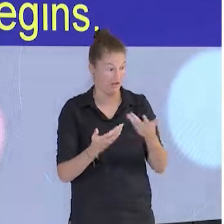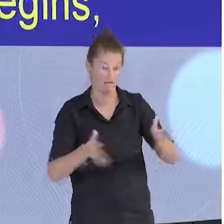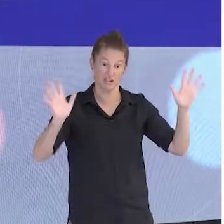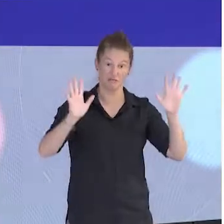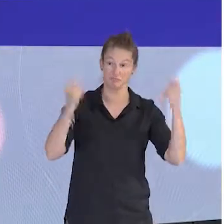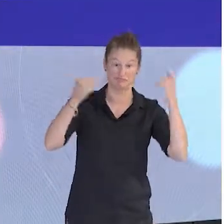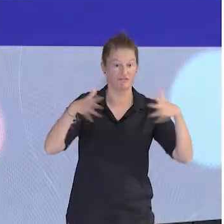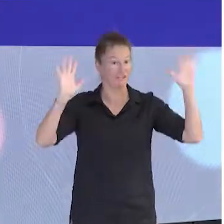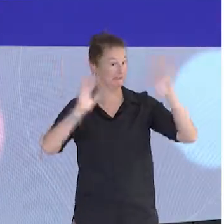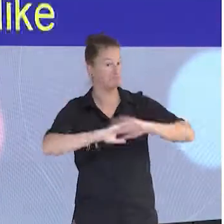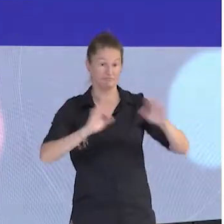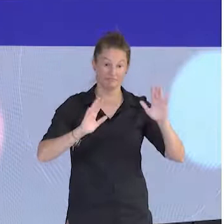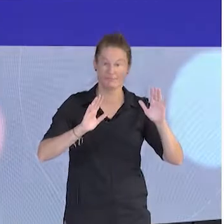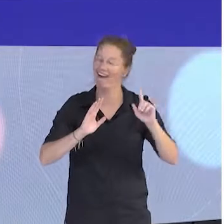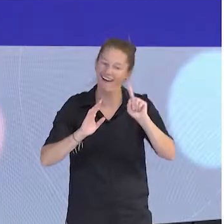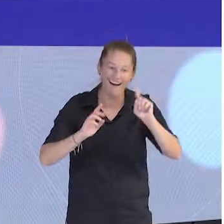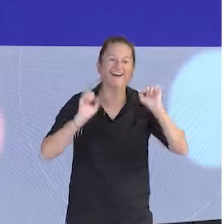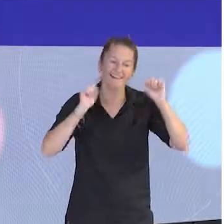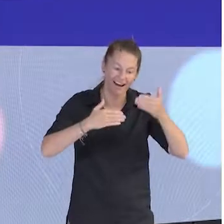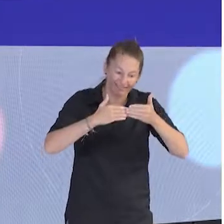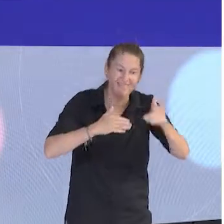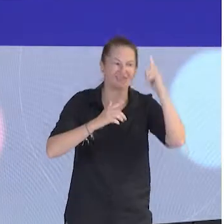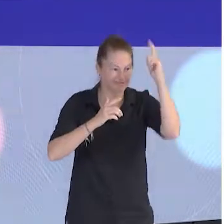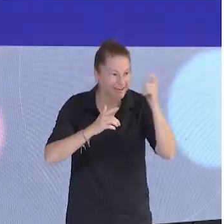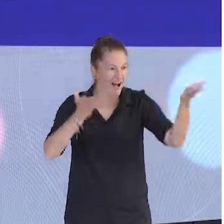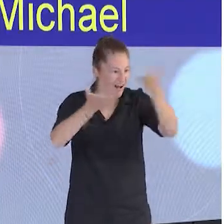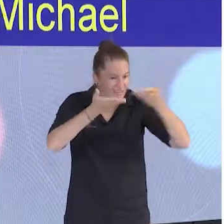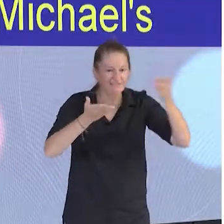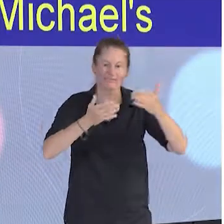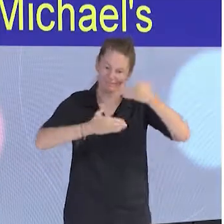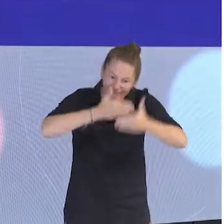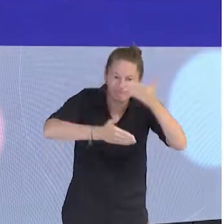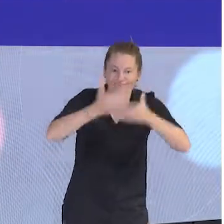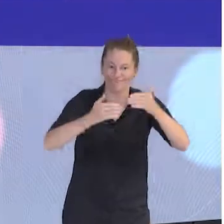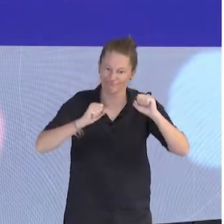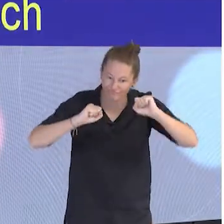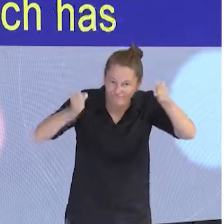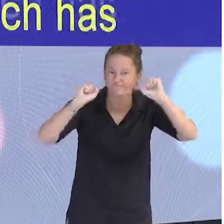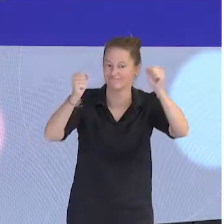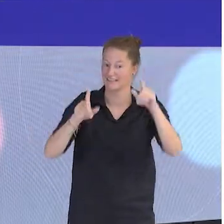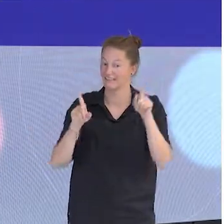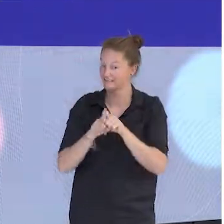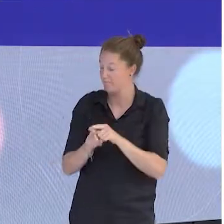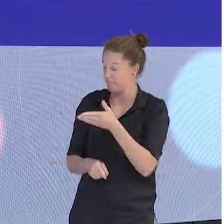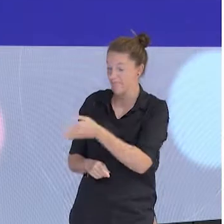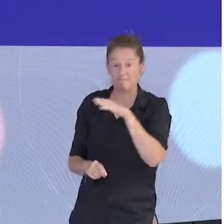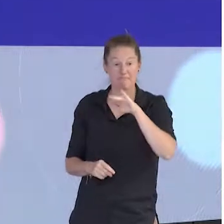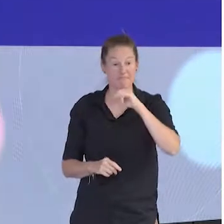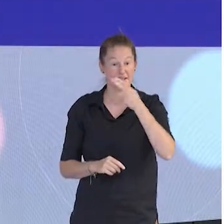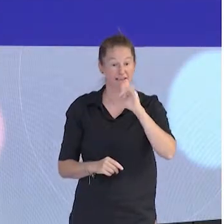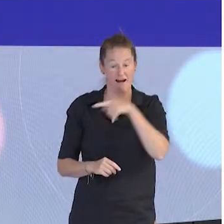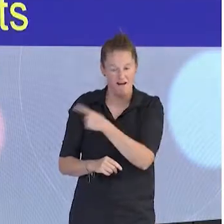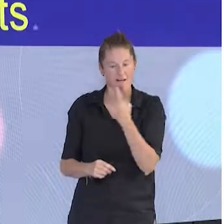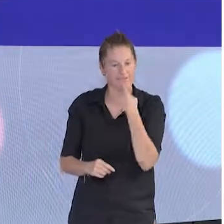I would like to make reference to Michael's chair statement, which has a long list of action points. We need to